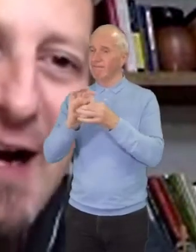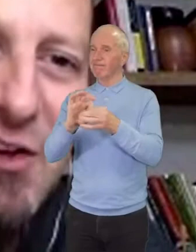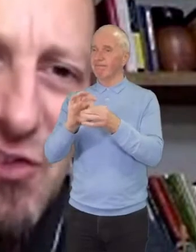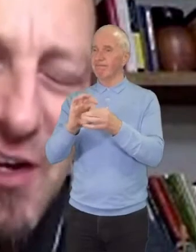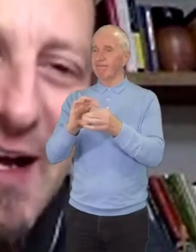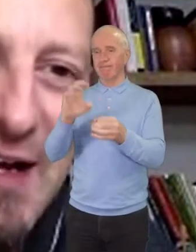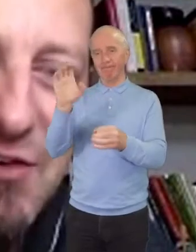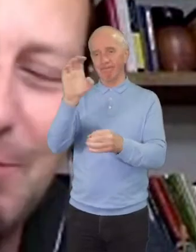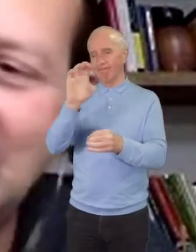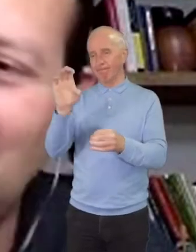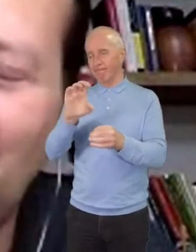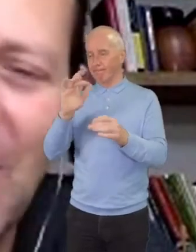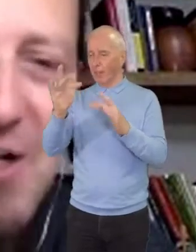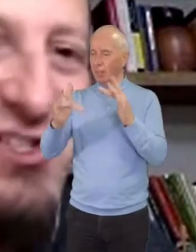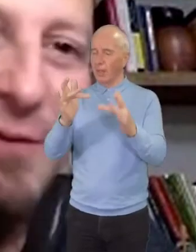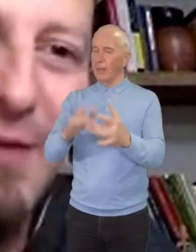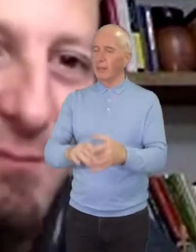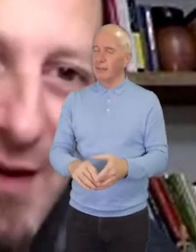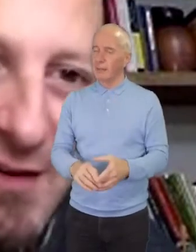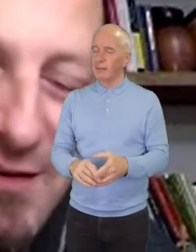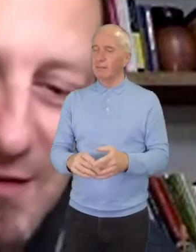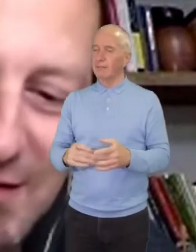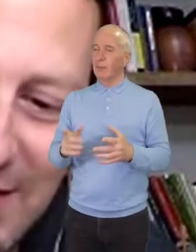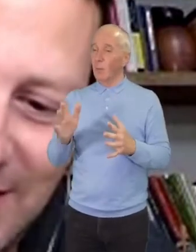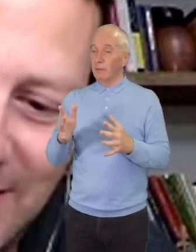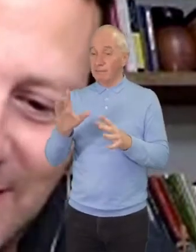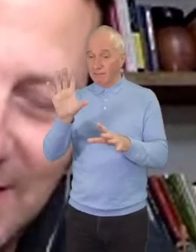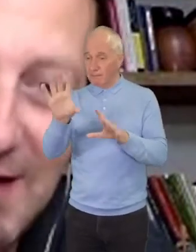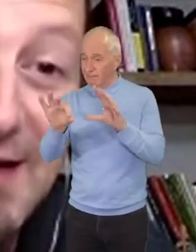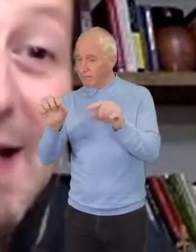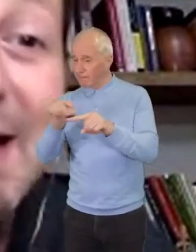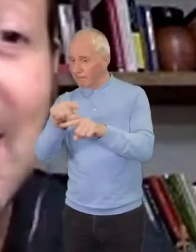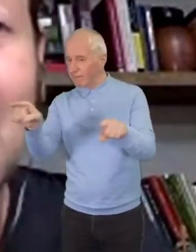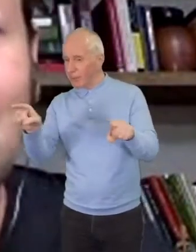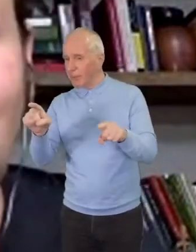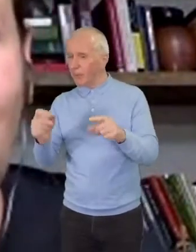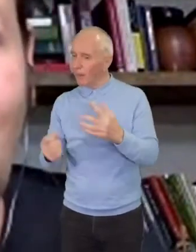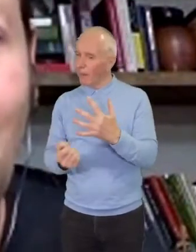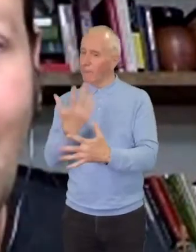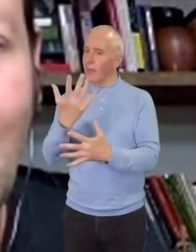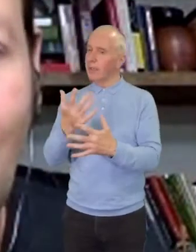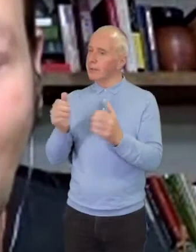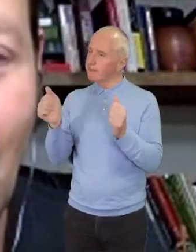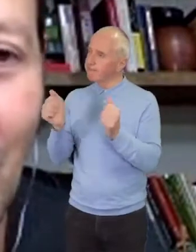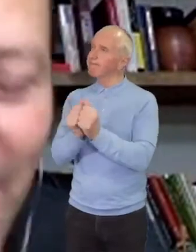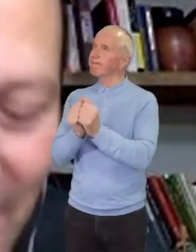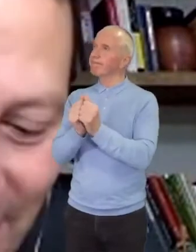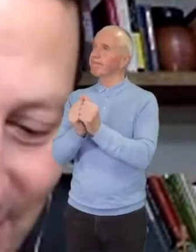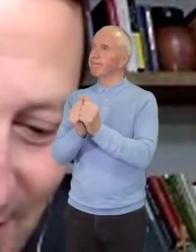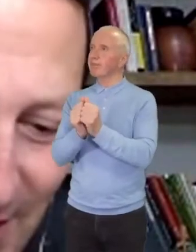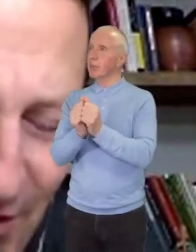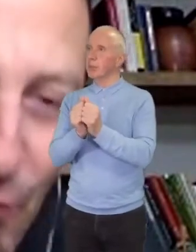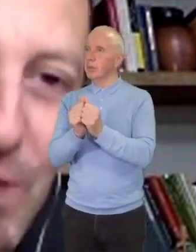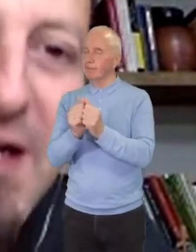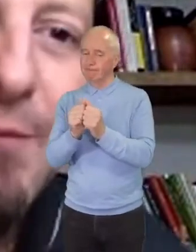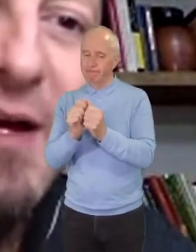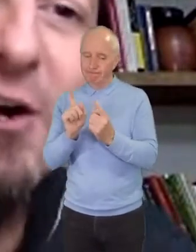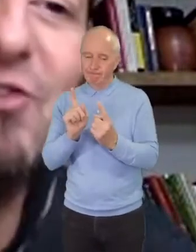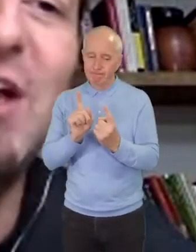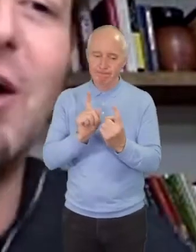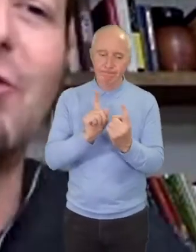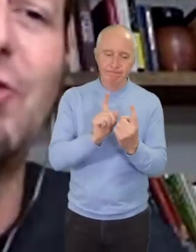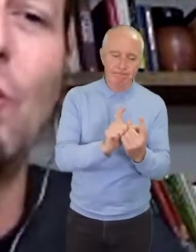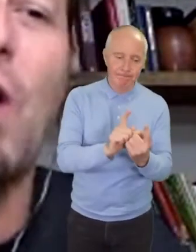invite us today to make a fresh commitment to lean into the suffering of the world, to